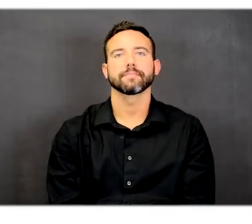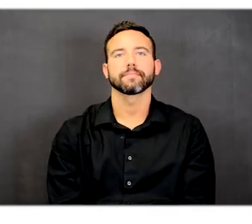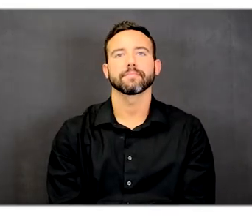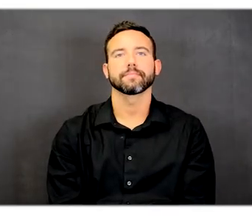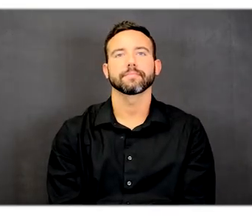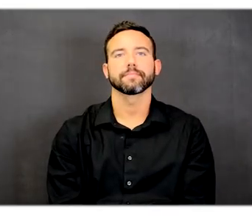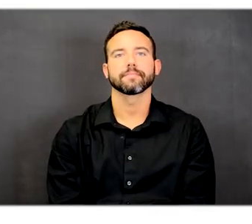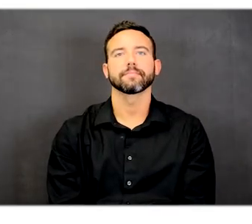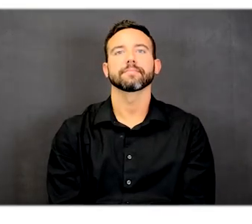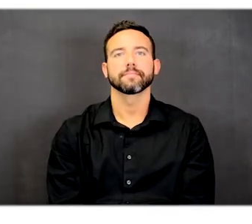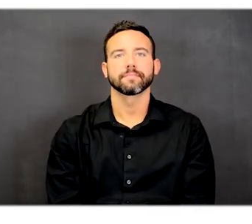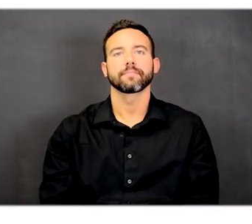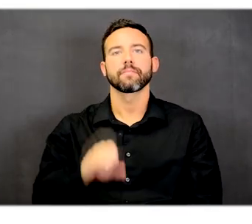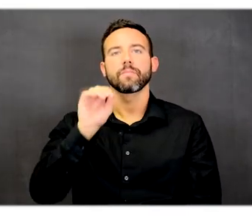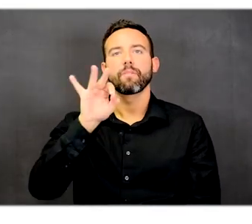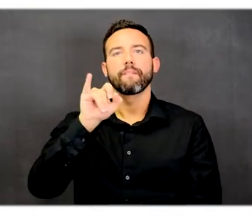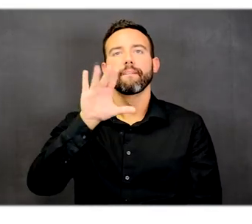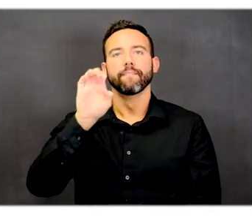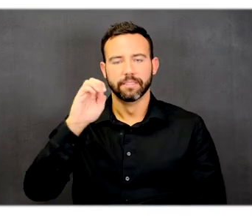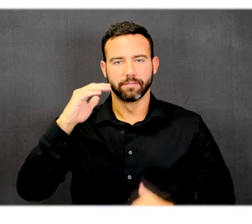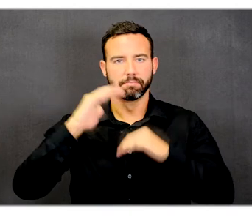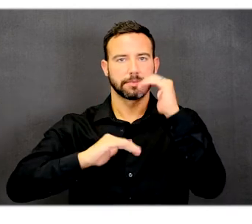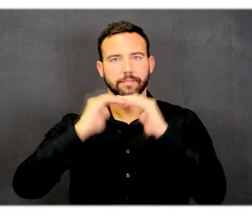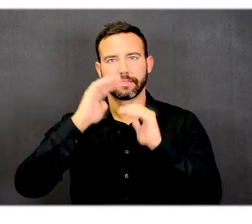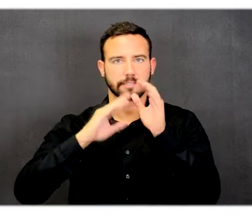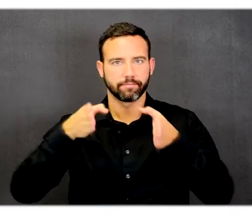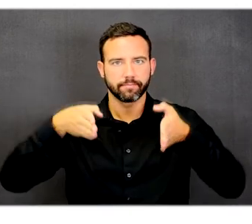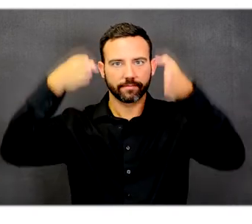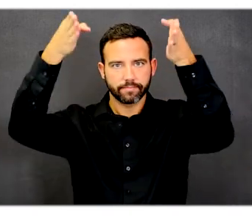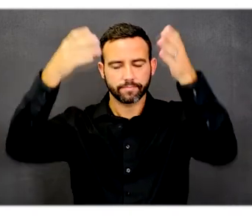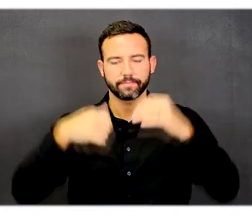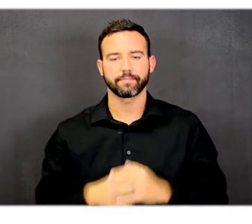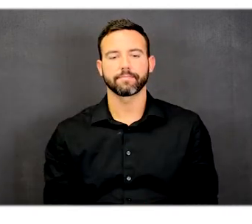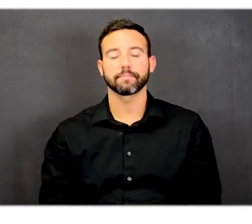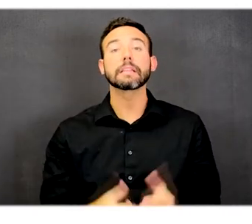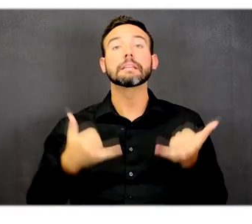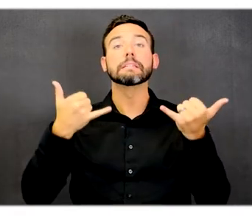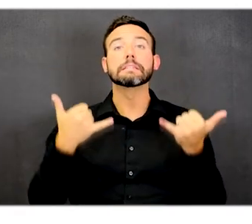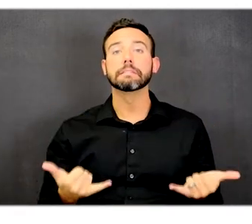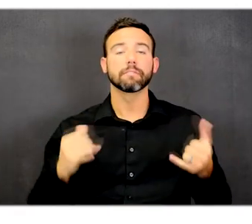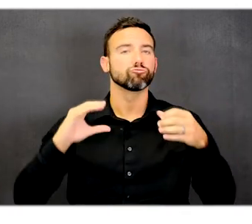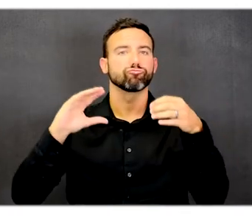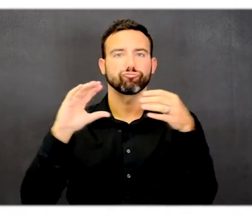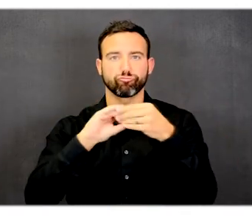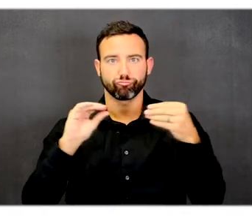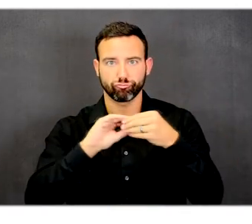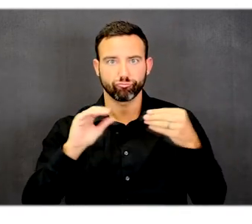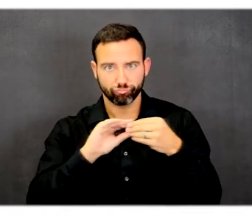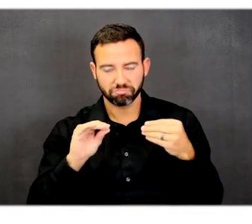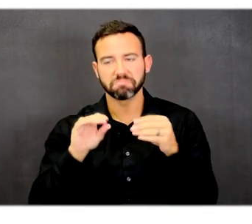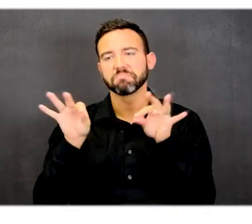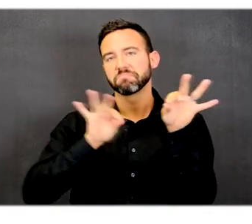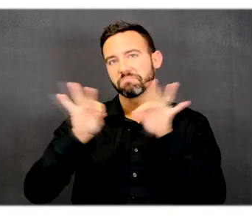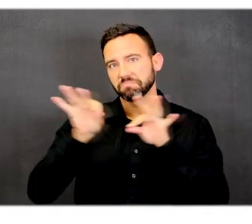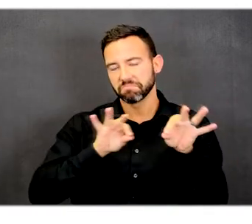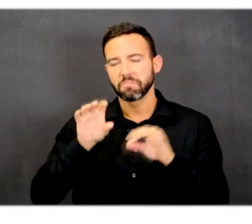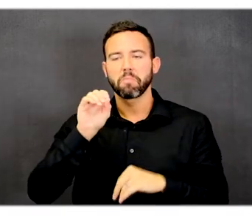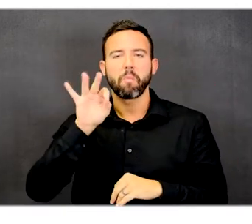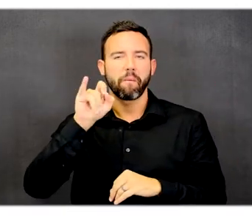Office building. The next part of the presentation transitions to the main office building.